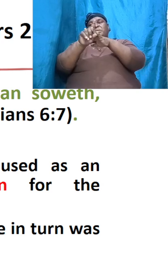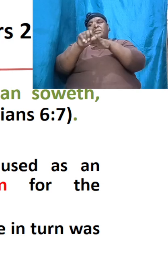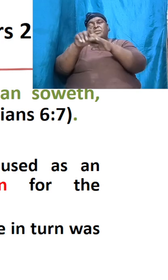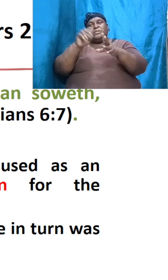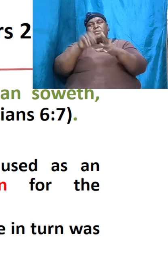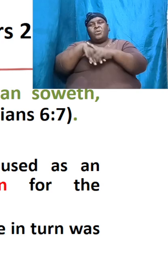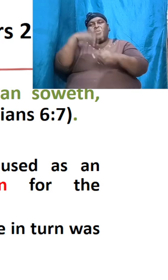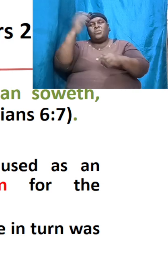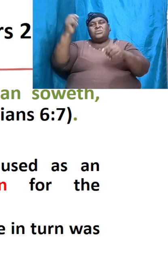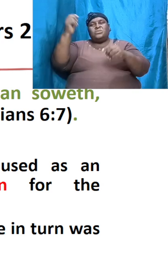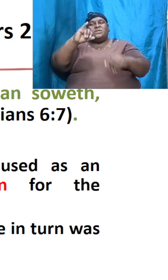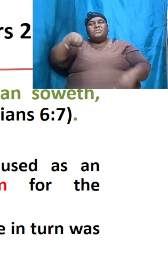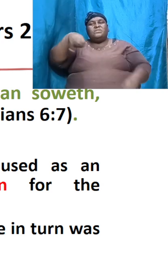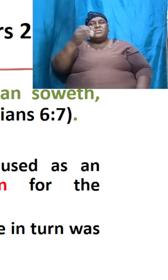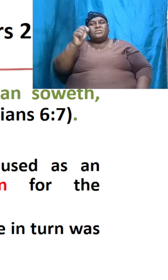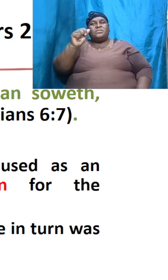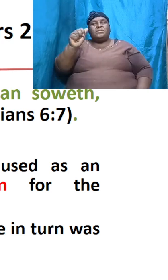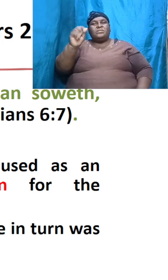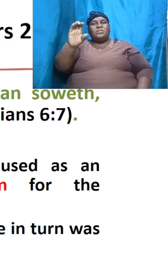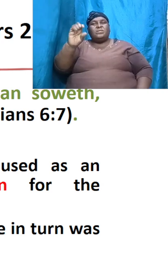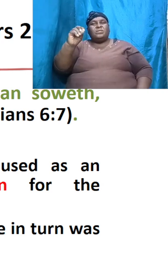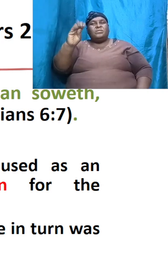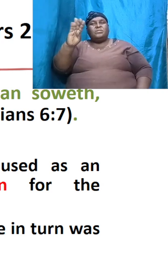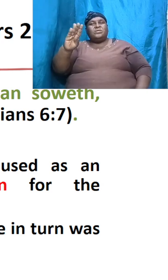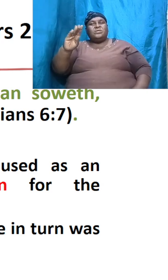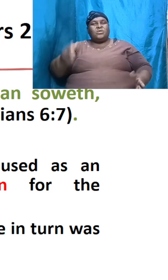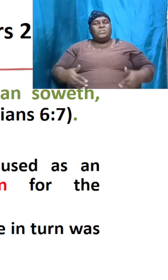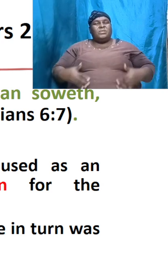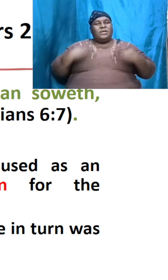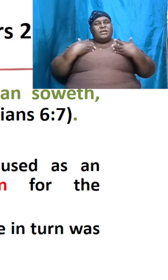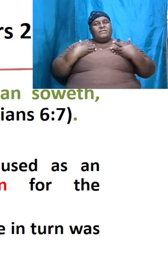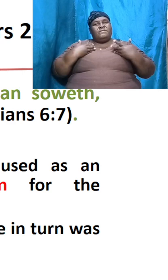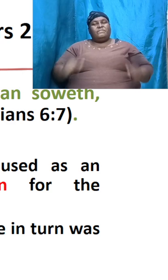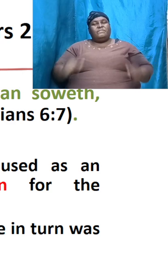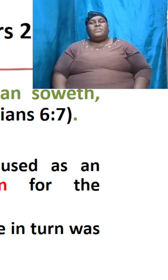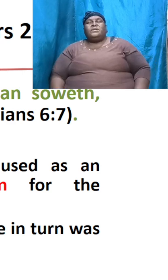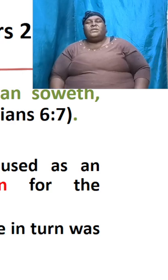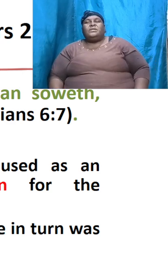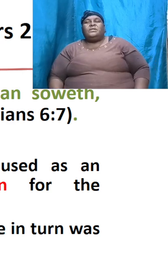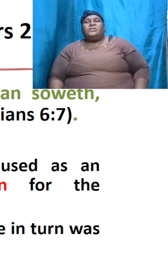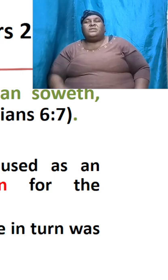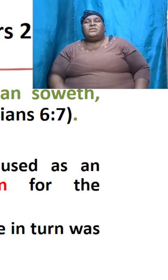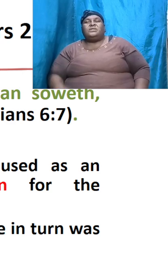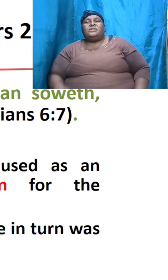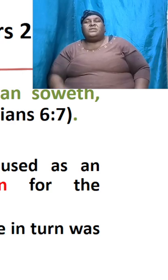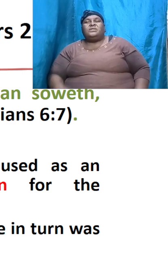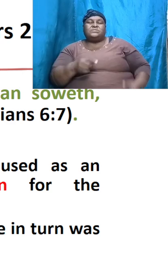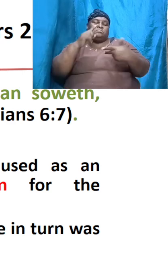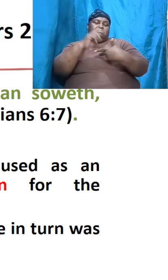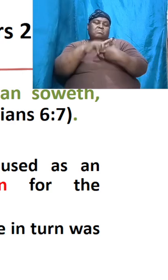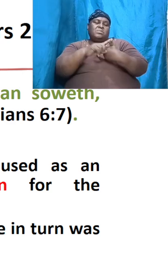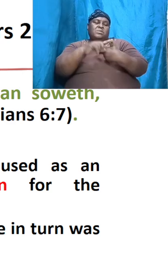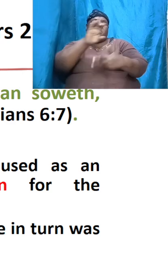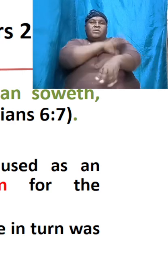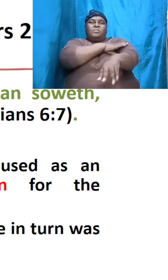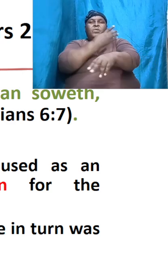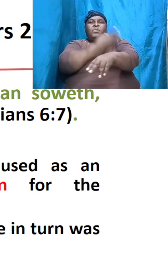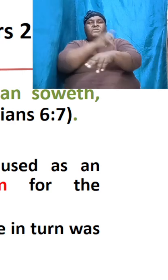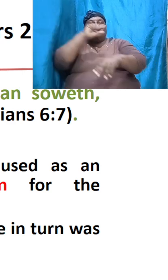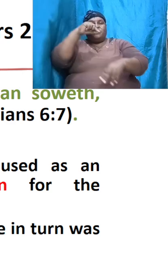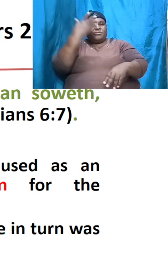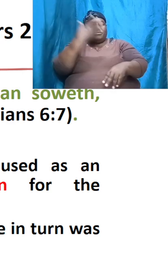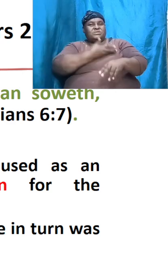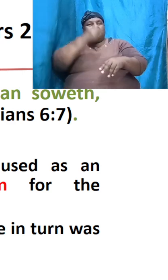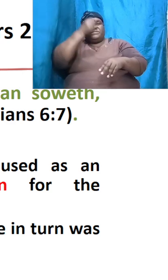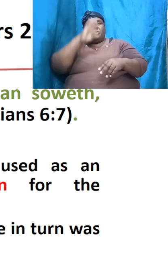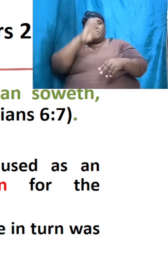of our overview of the book of Genesis as I said before lesson number one the power of the grace of God